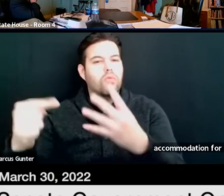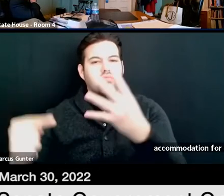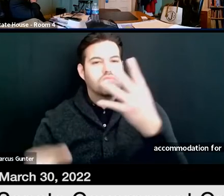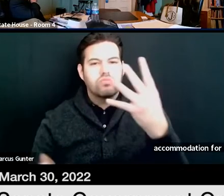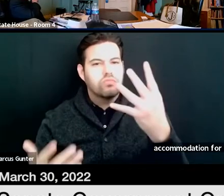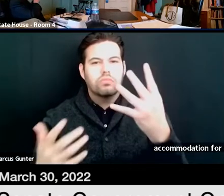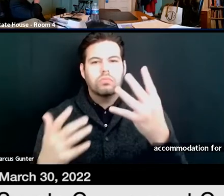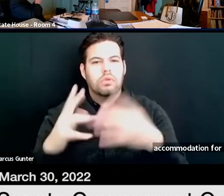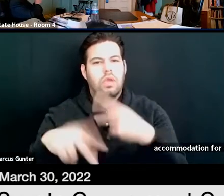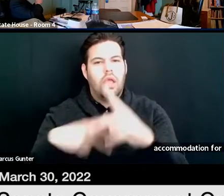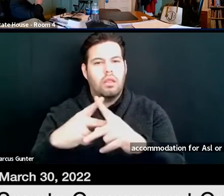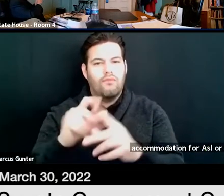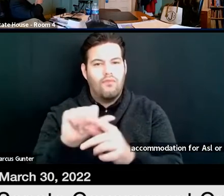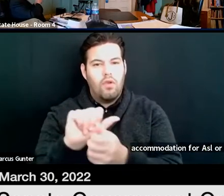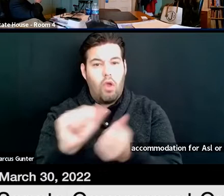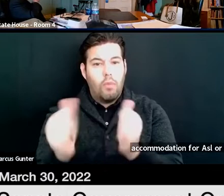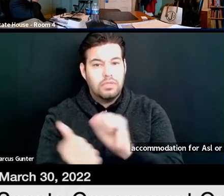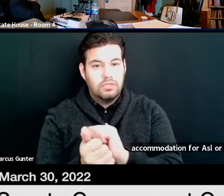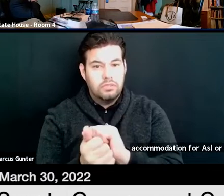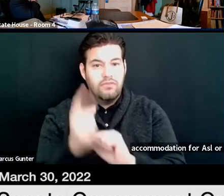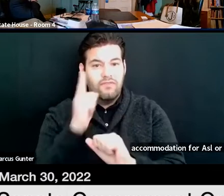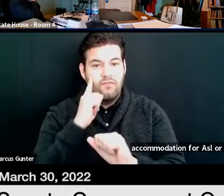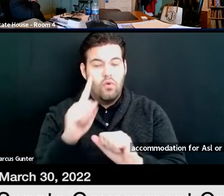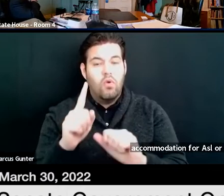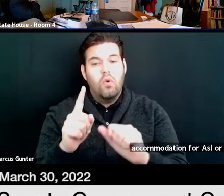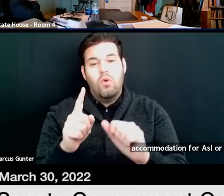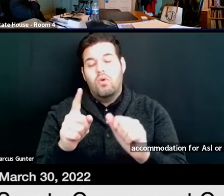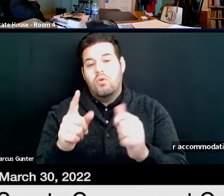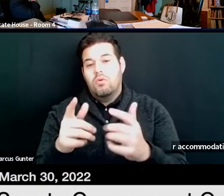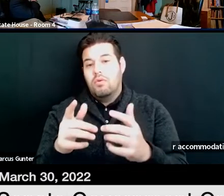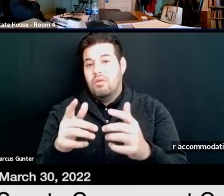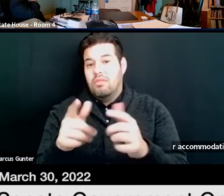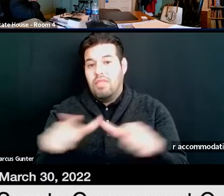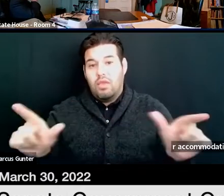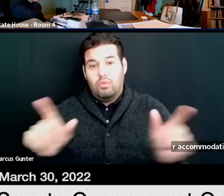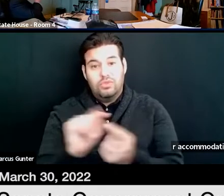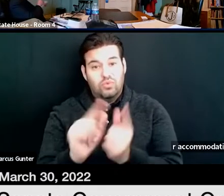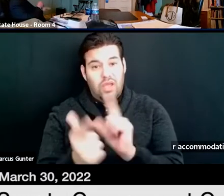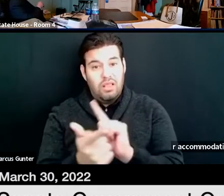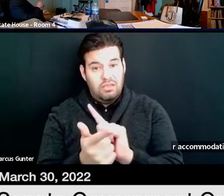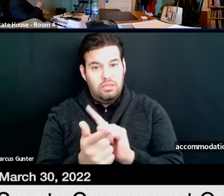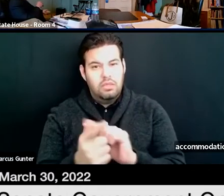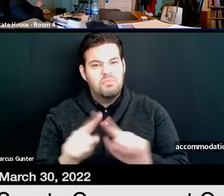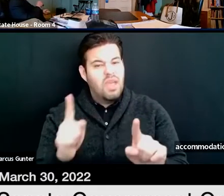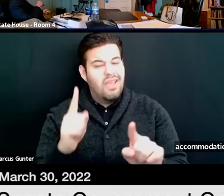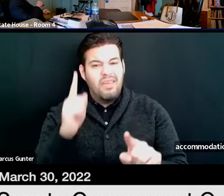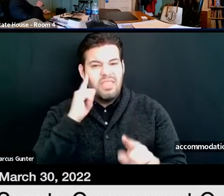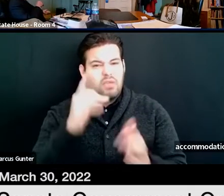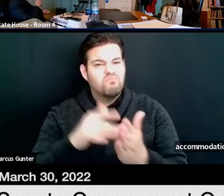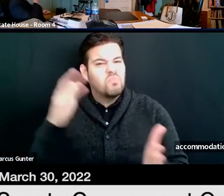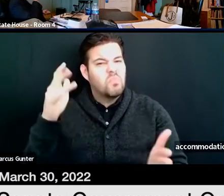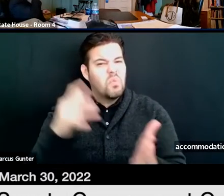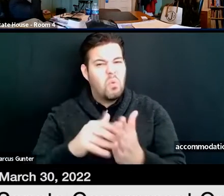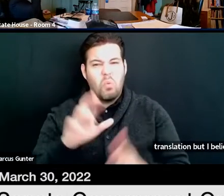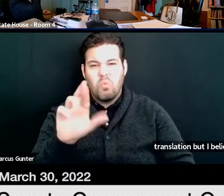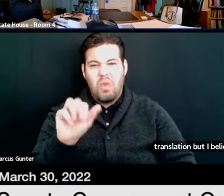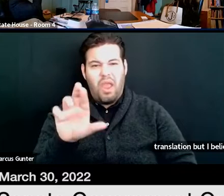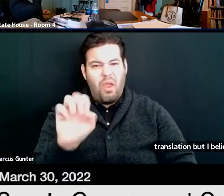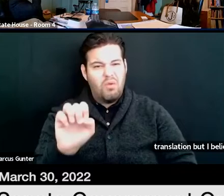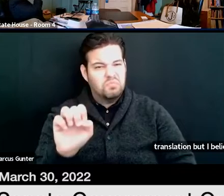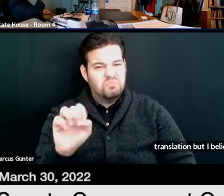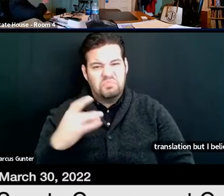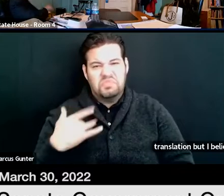accommodations for language translation. But I believe it was very rare if ever used